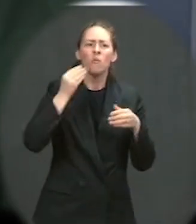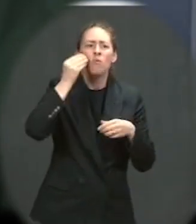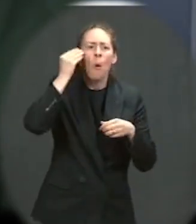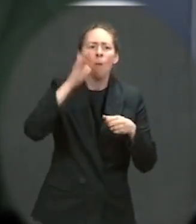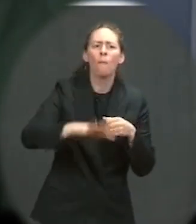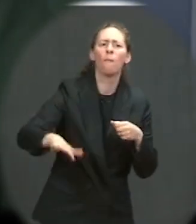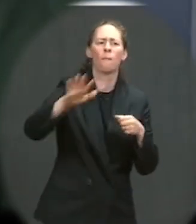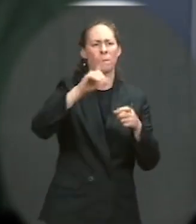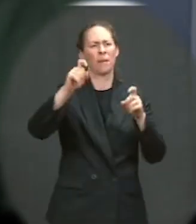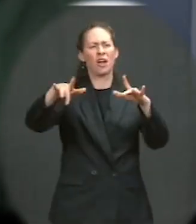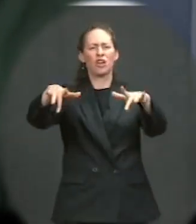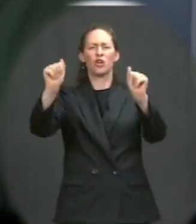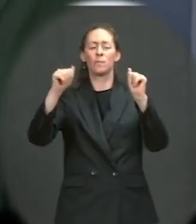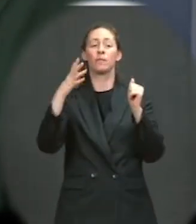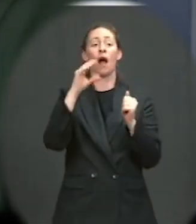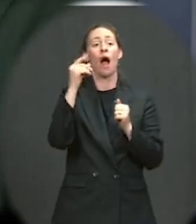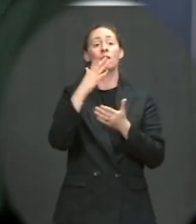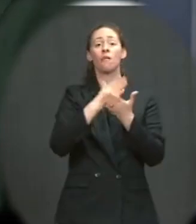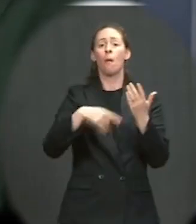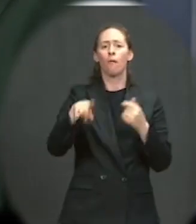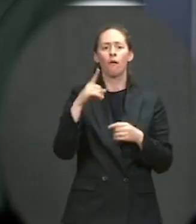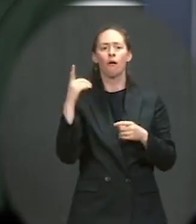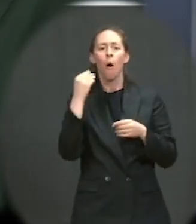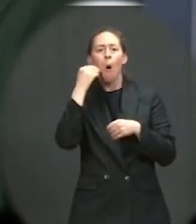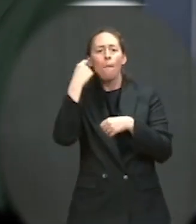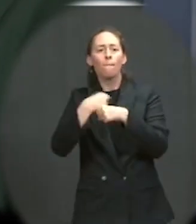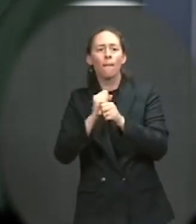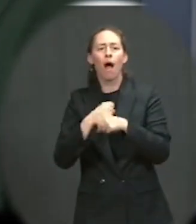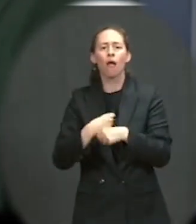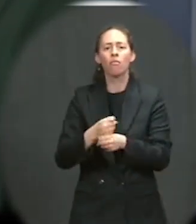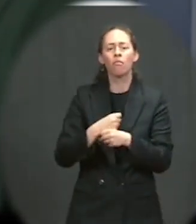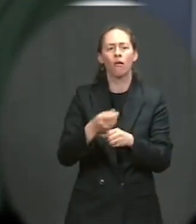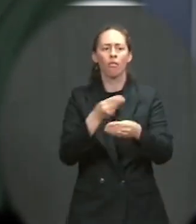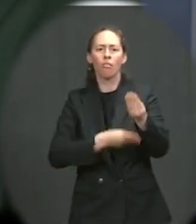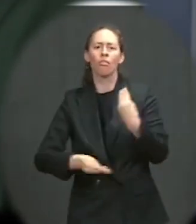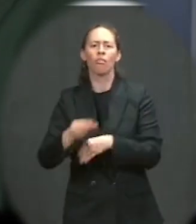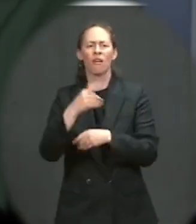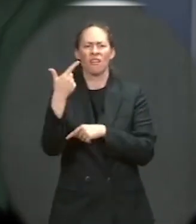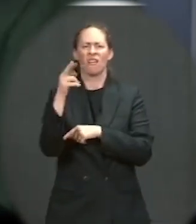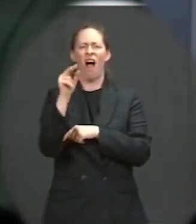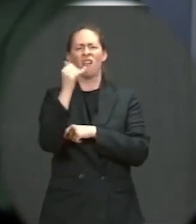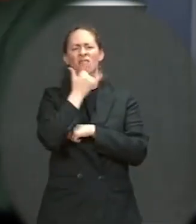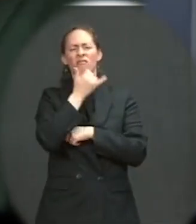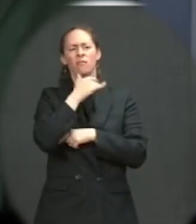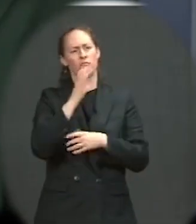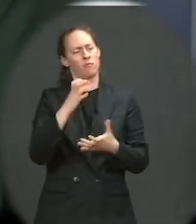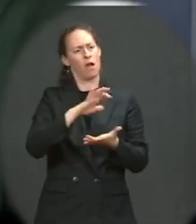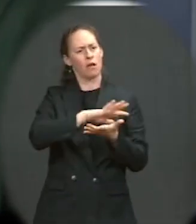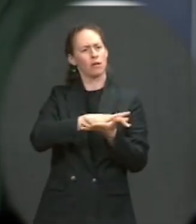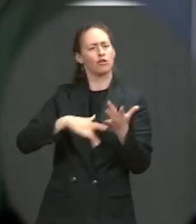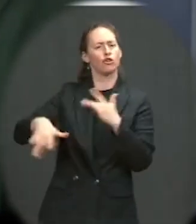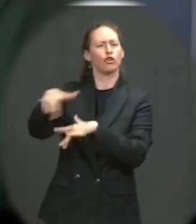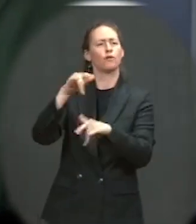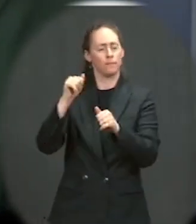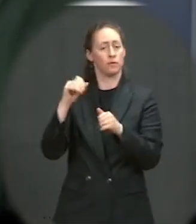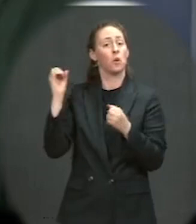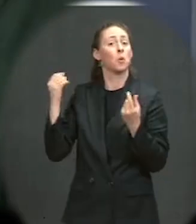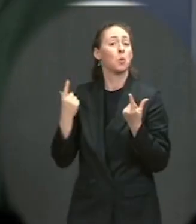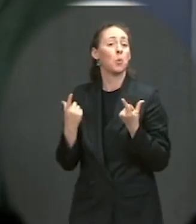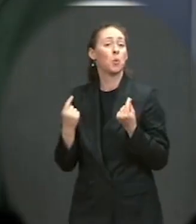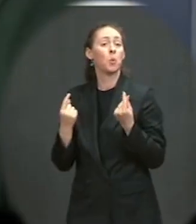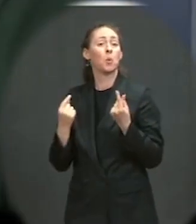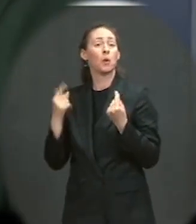violent crime across the country. That's part of his objective. He also wants to provide, as we've seen, has been effective in communities across the country,